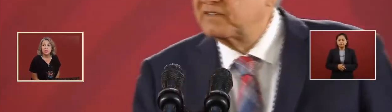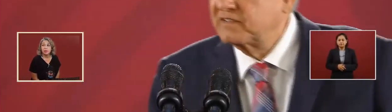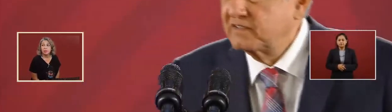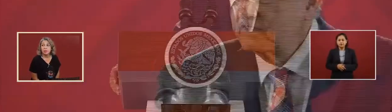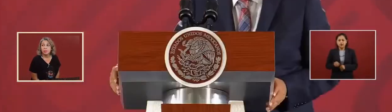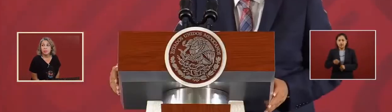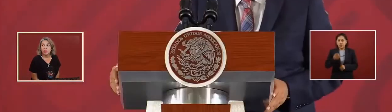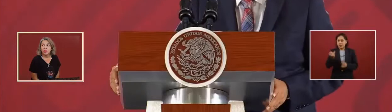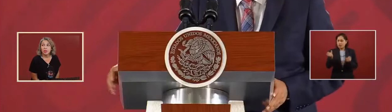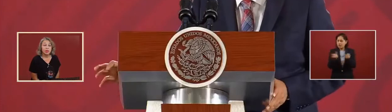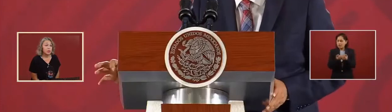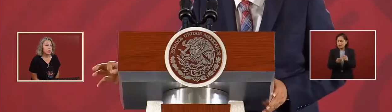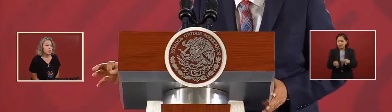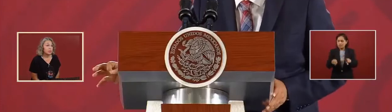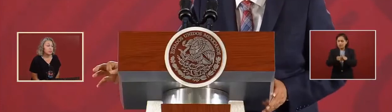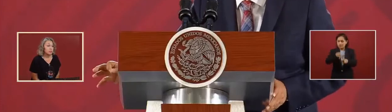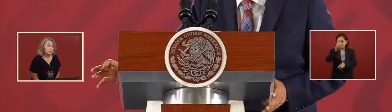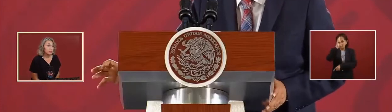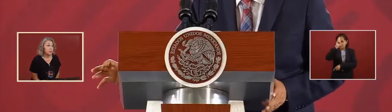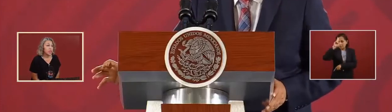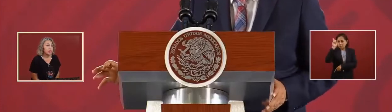and particularly